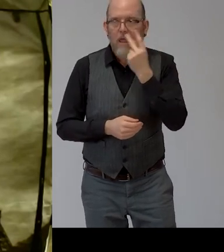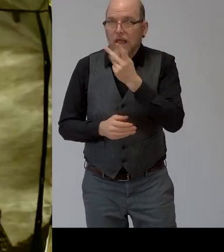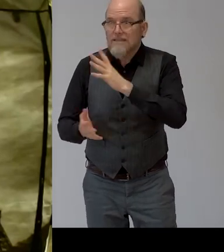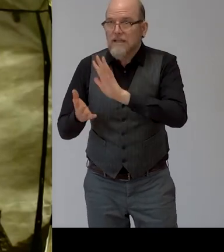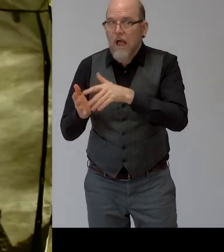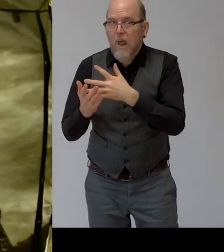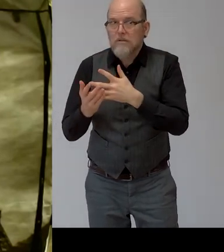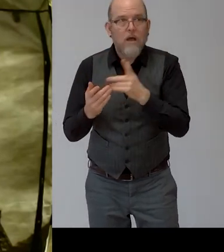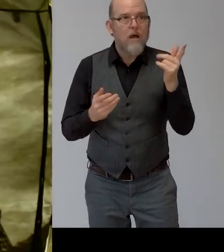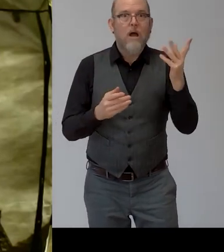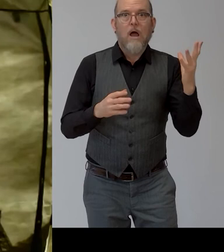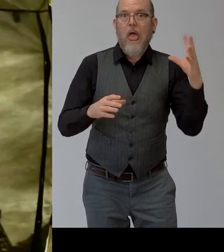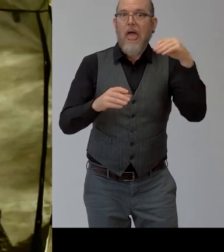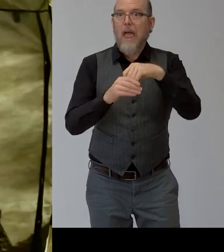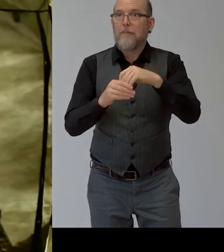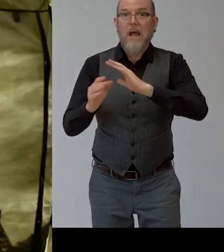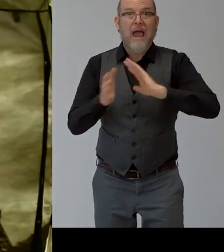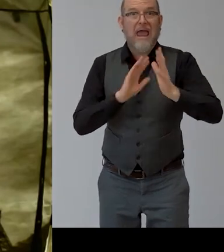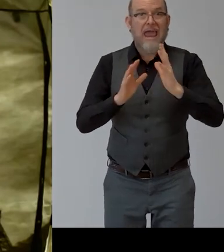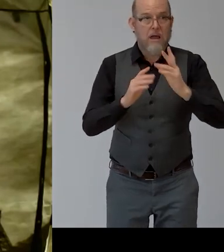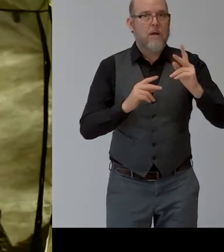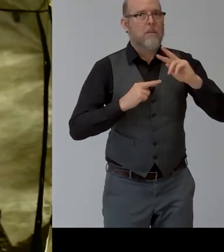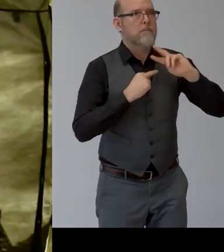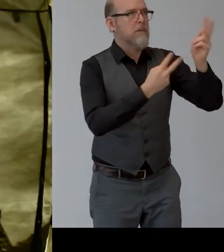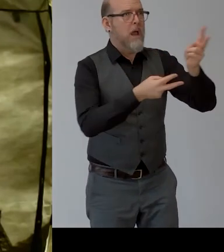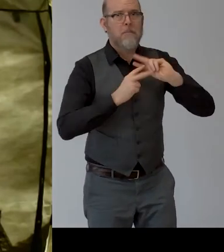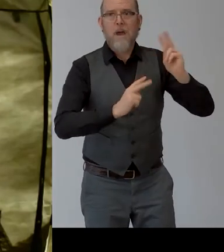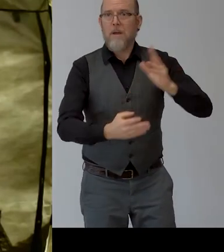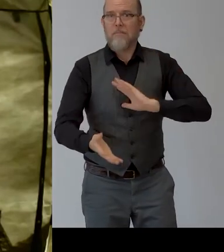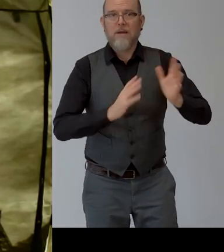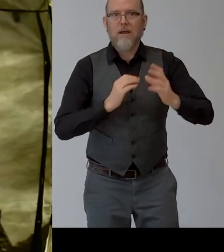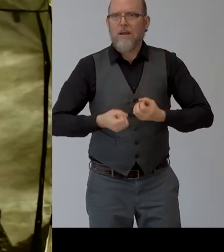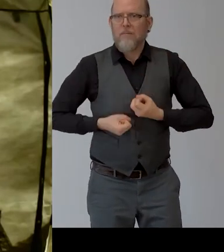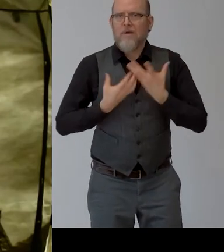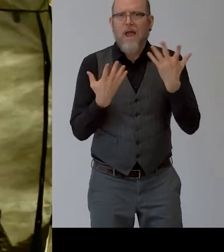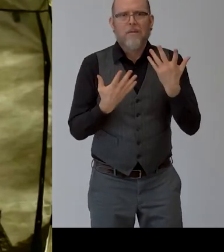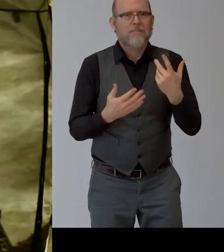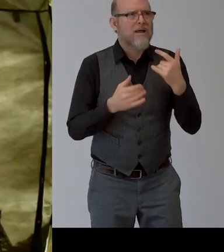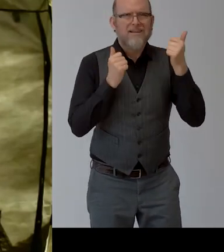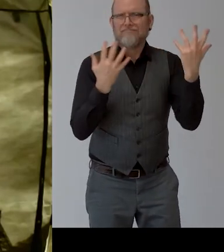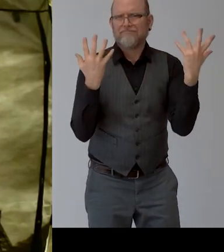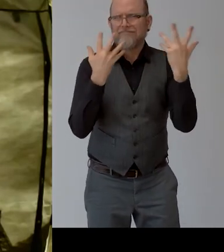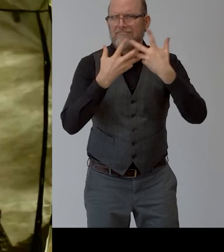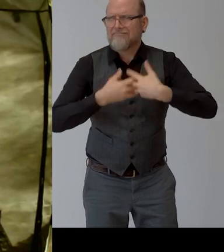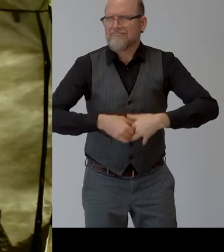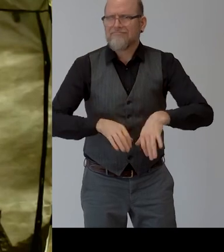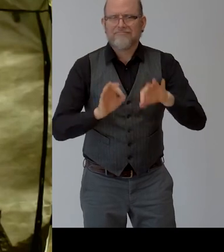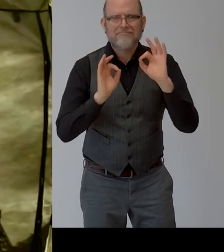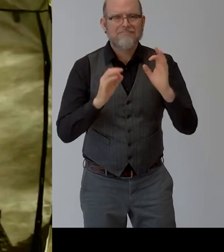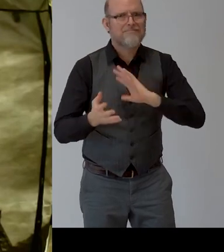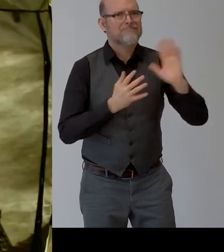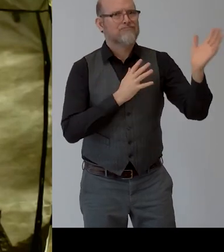express myself freely and naturally and i learned chemistry in my first degree